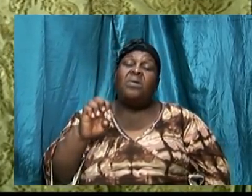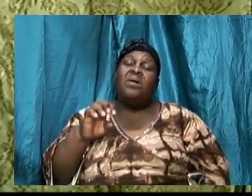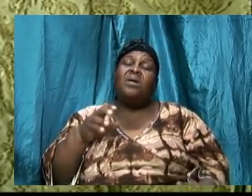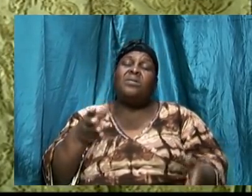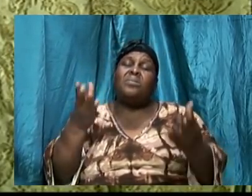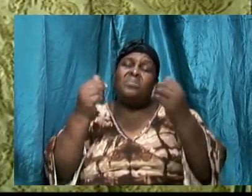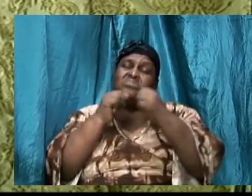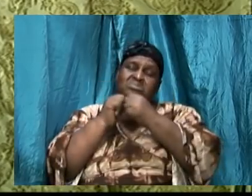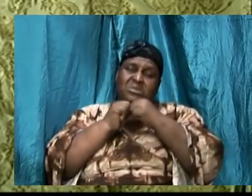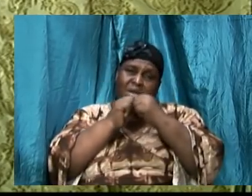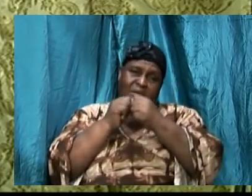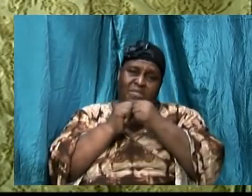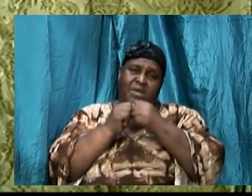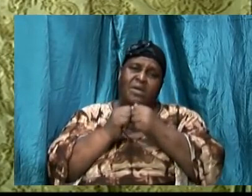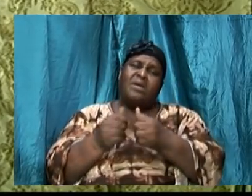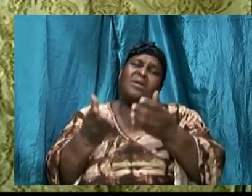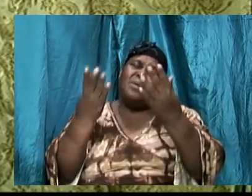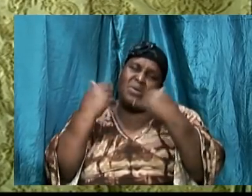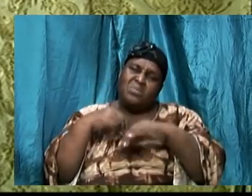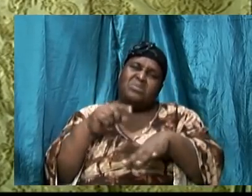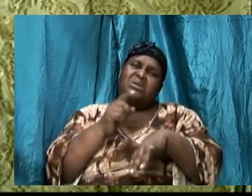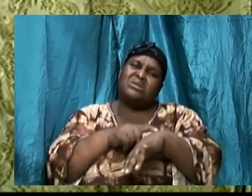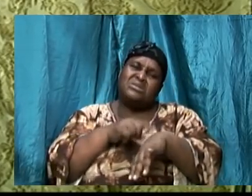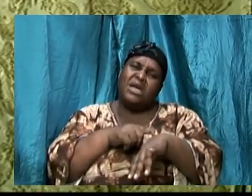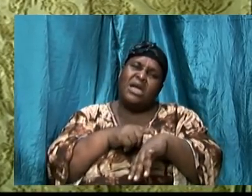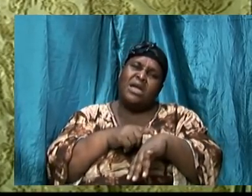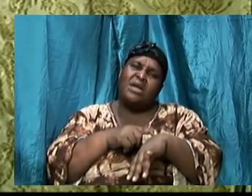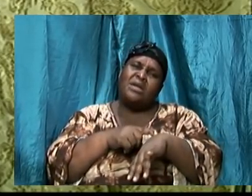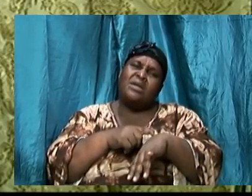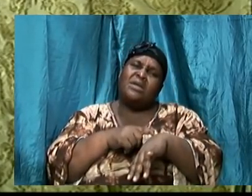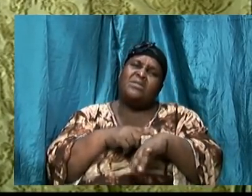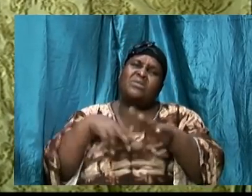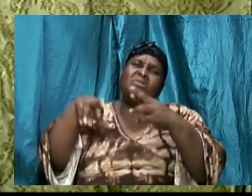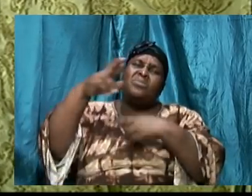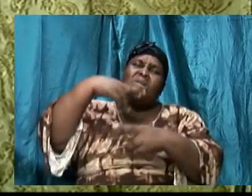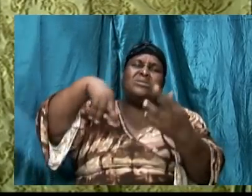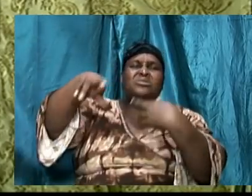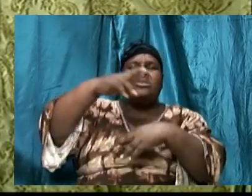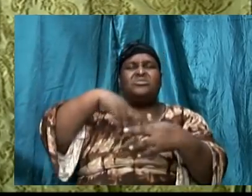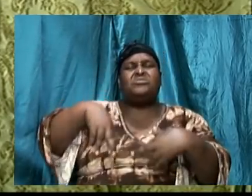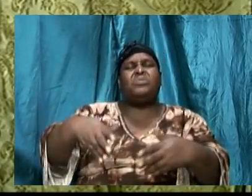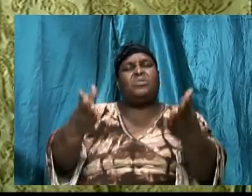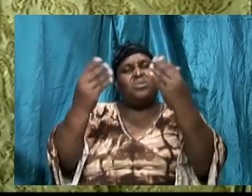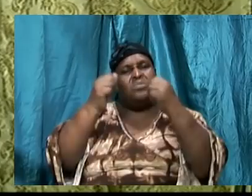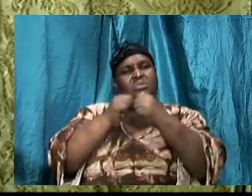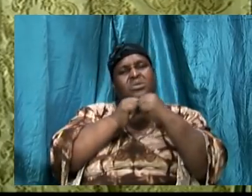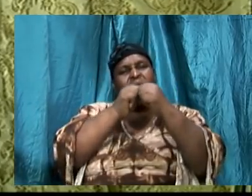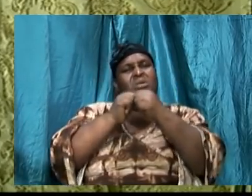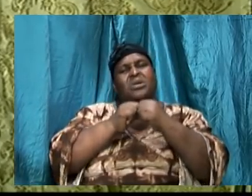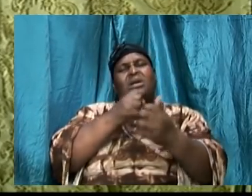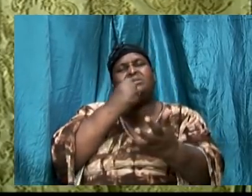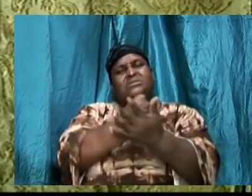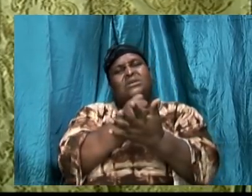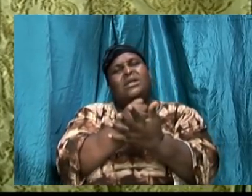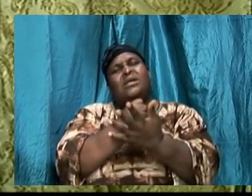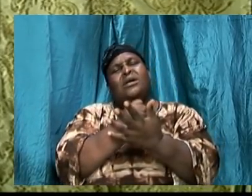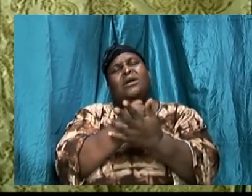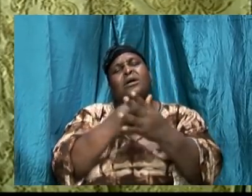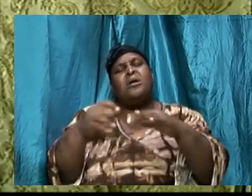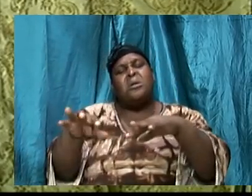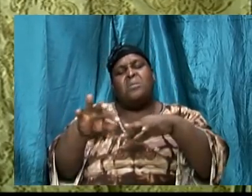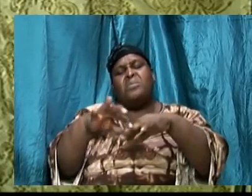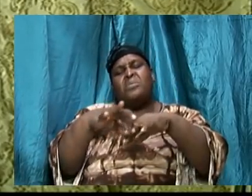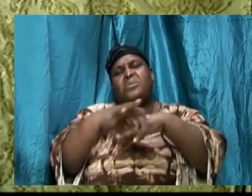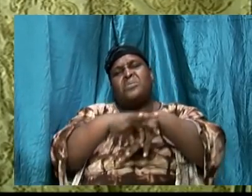come to the climactic point of the relationship and we are now together we have sealed it and we have put the rings on and we have